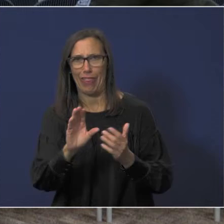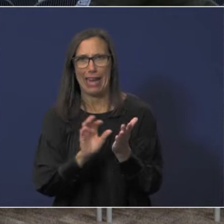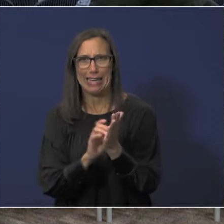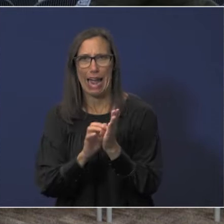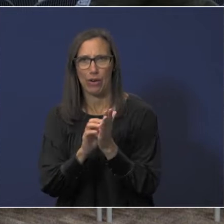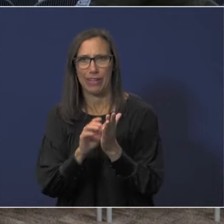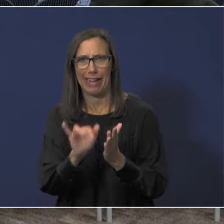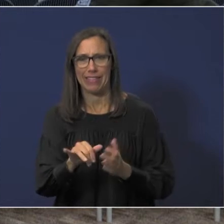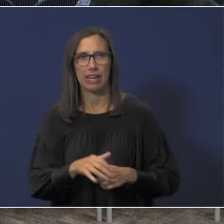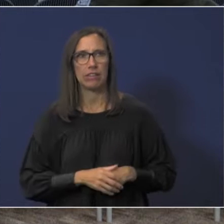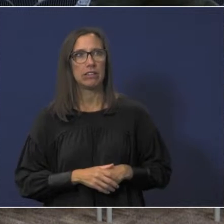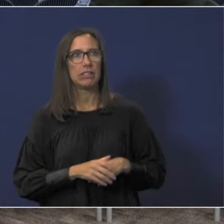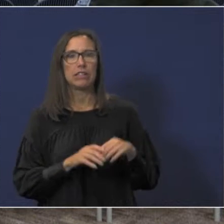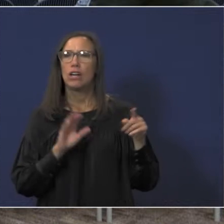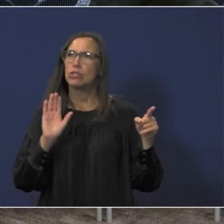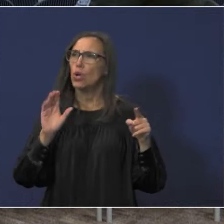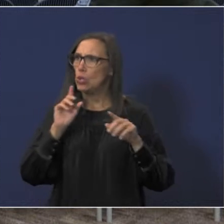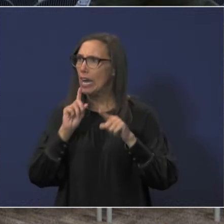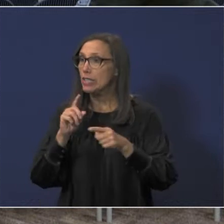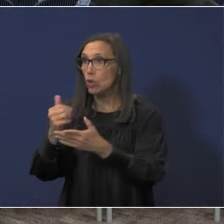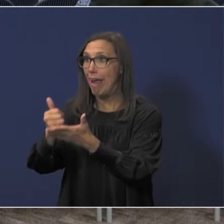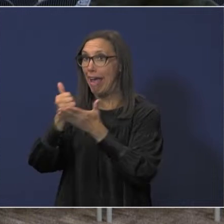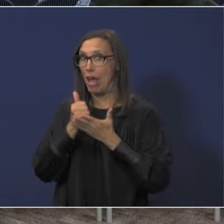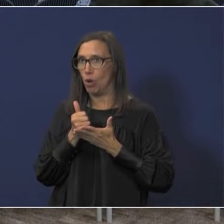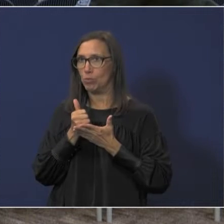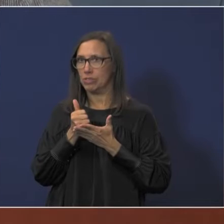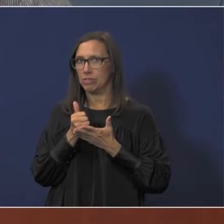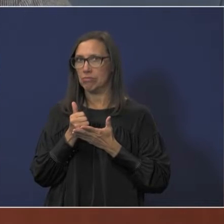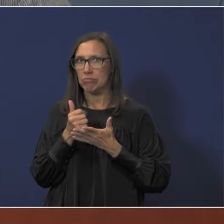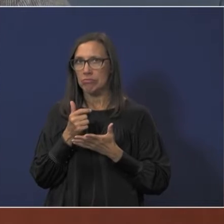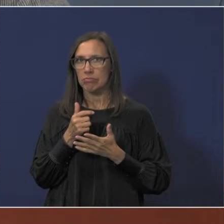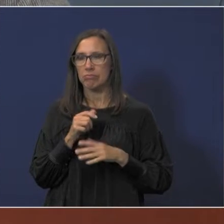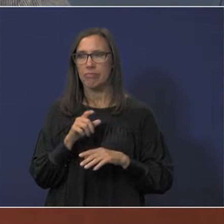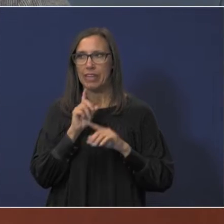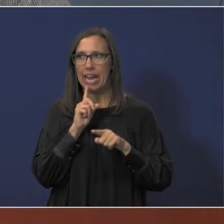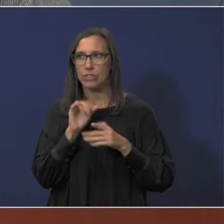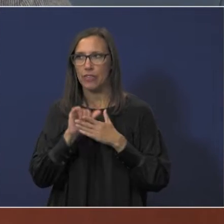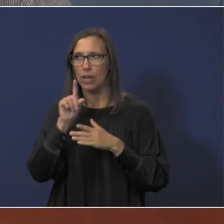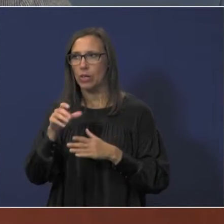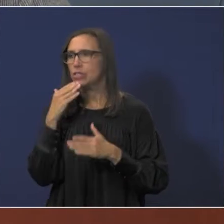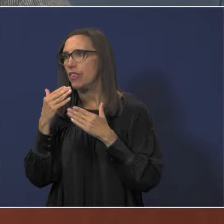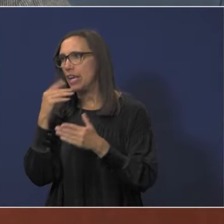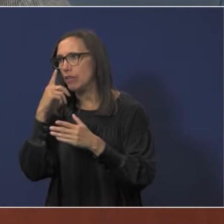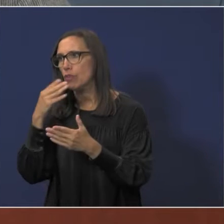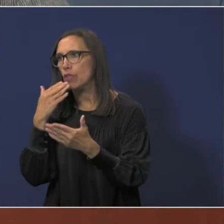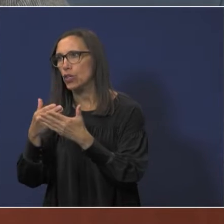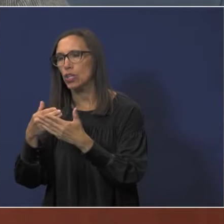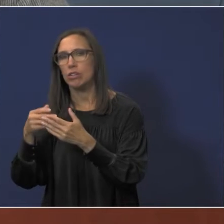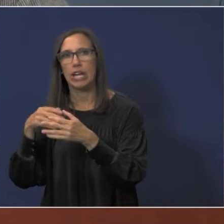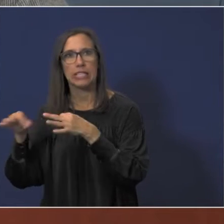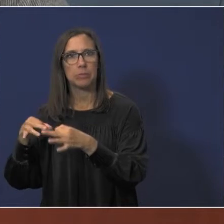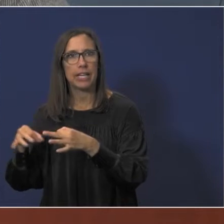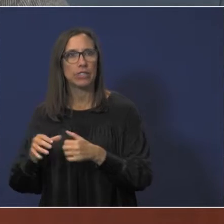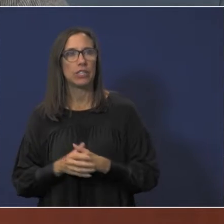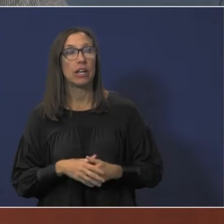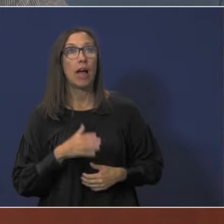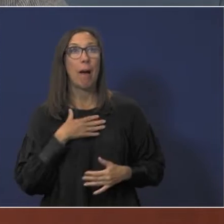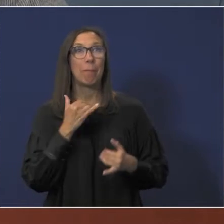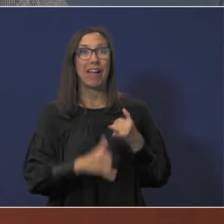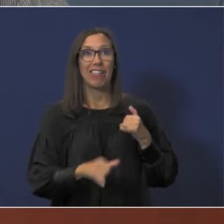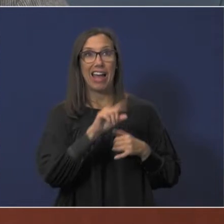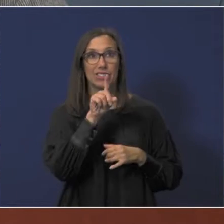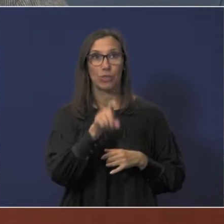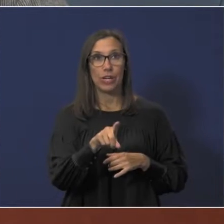And your answer does help to answer that question. So thank you for the good explanation. The last question I have is